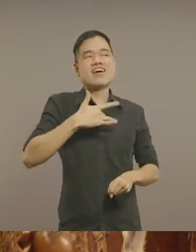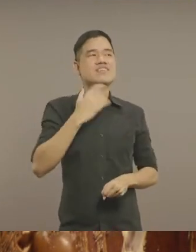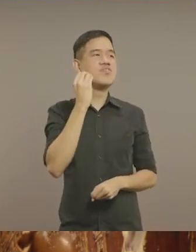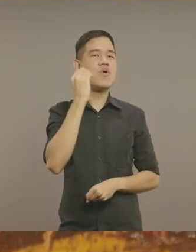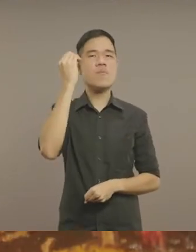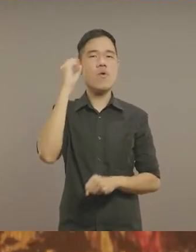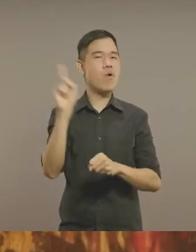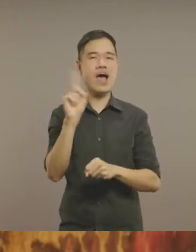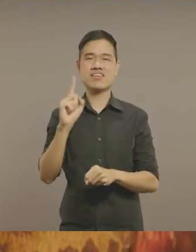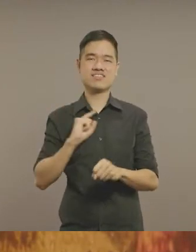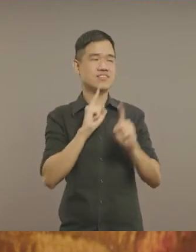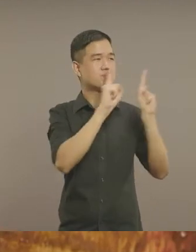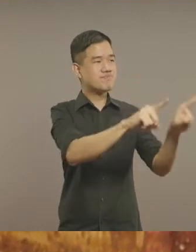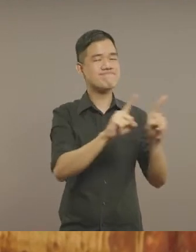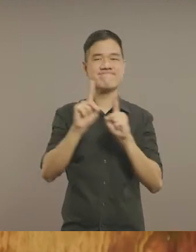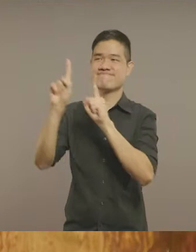meanings of home wherever we go.